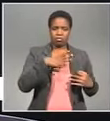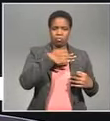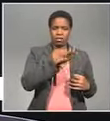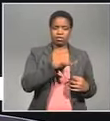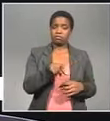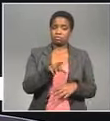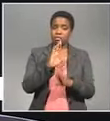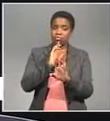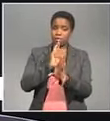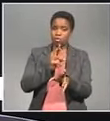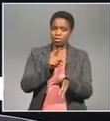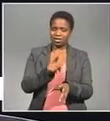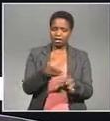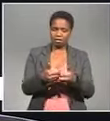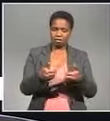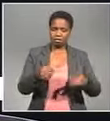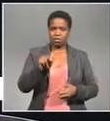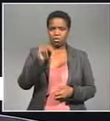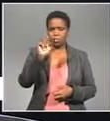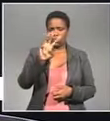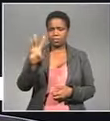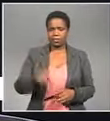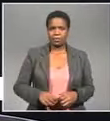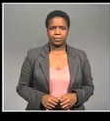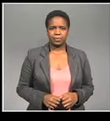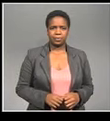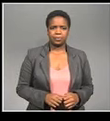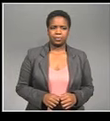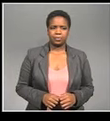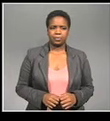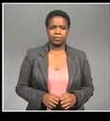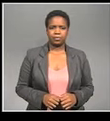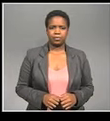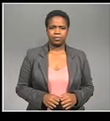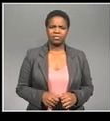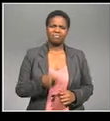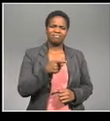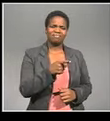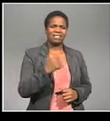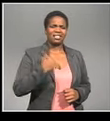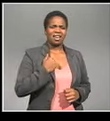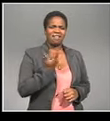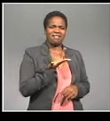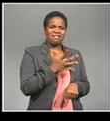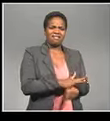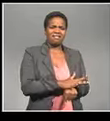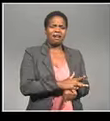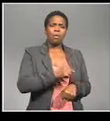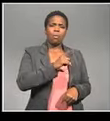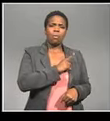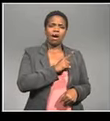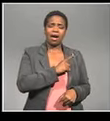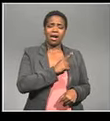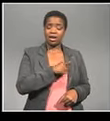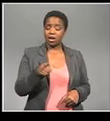reports on a crime that has torn the town of Colini apart matlamola Moshweo died after he was thrown from